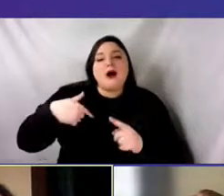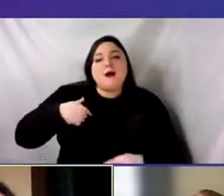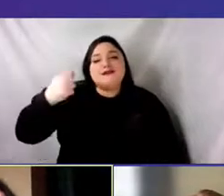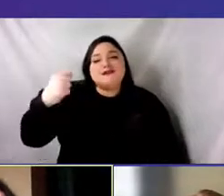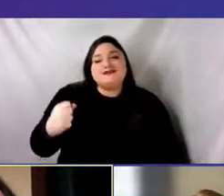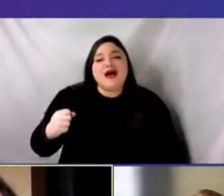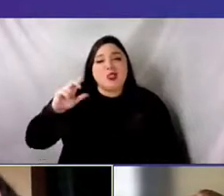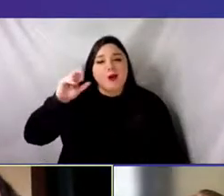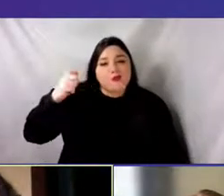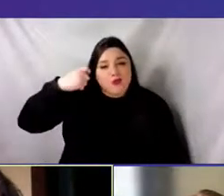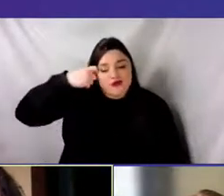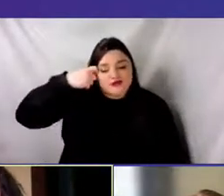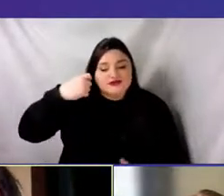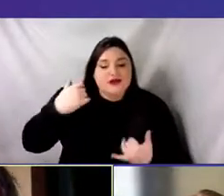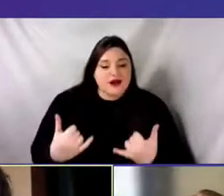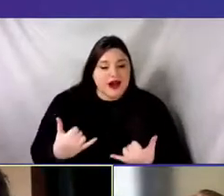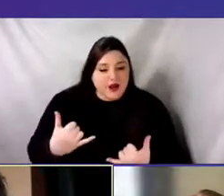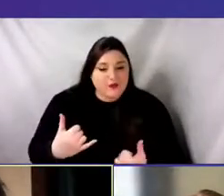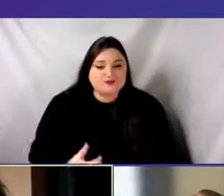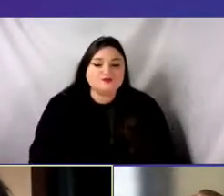peoples. Um,